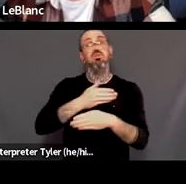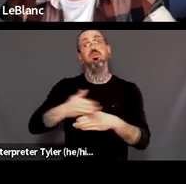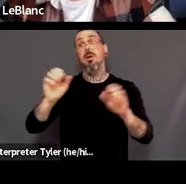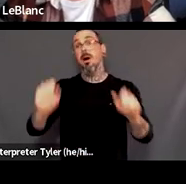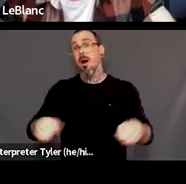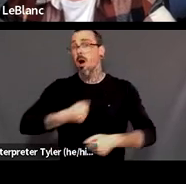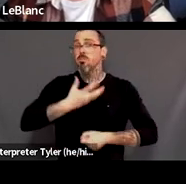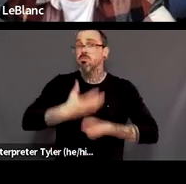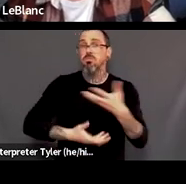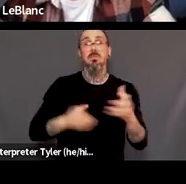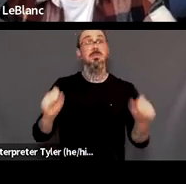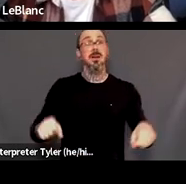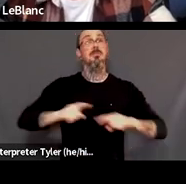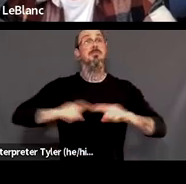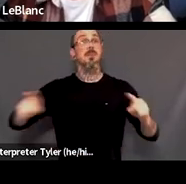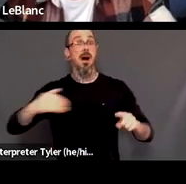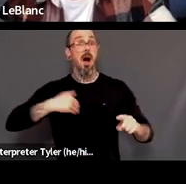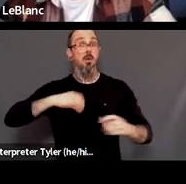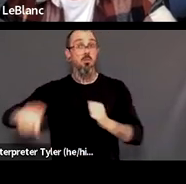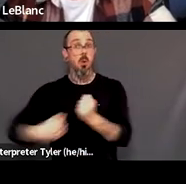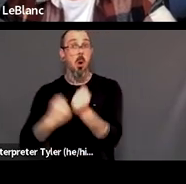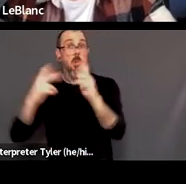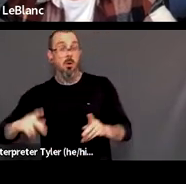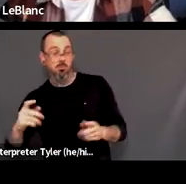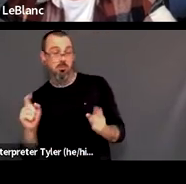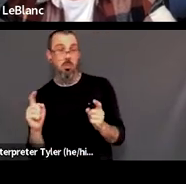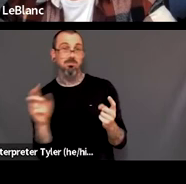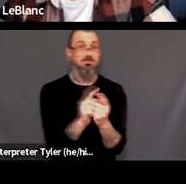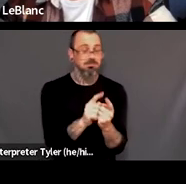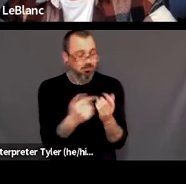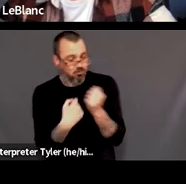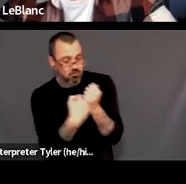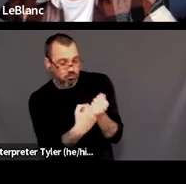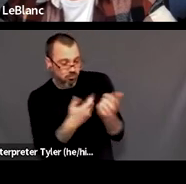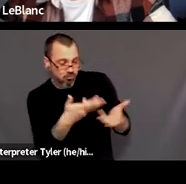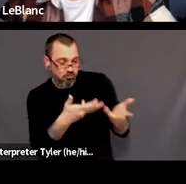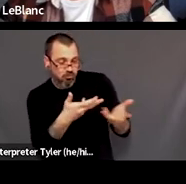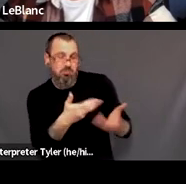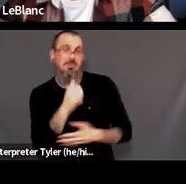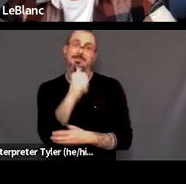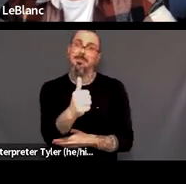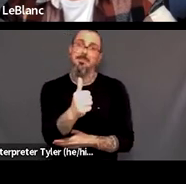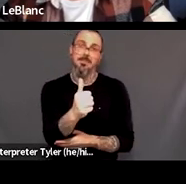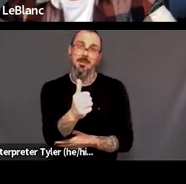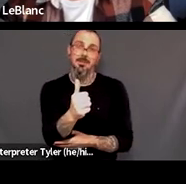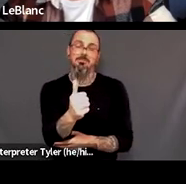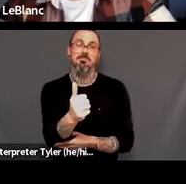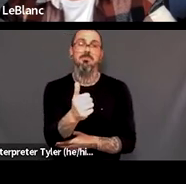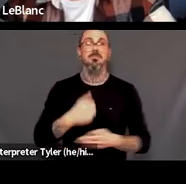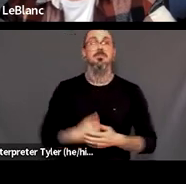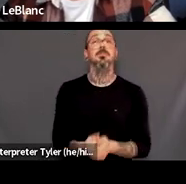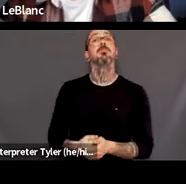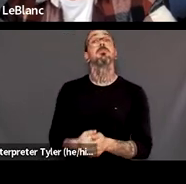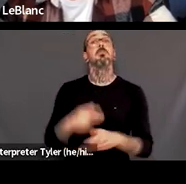debriefing support for this evening to respect that attendees come from many backgrounds bringing with them various methods of